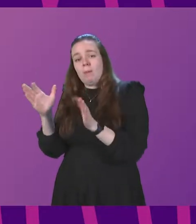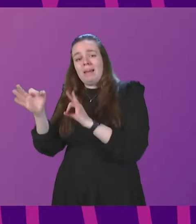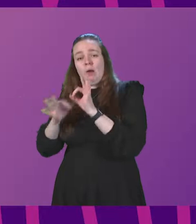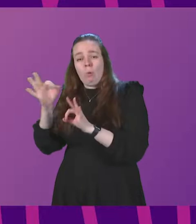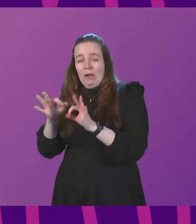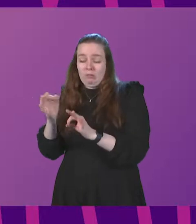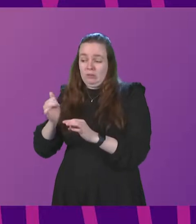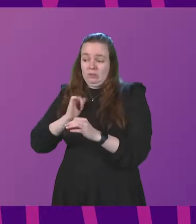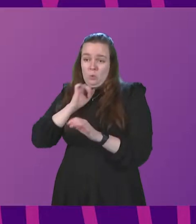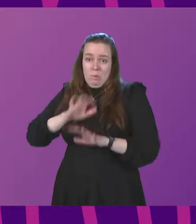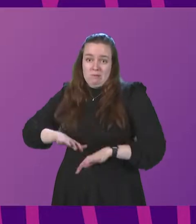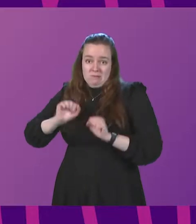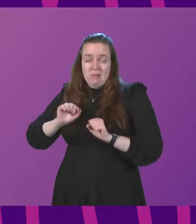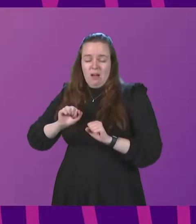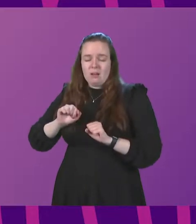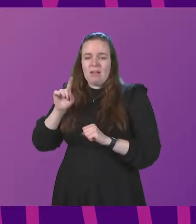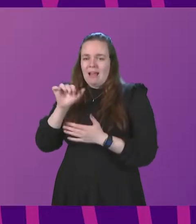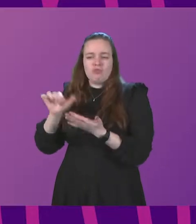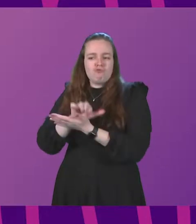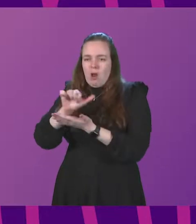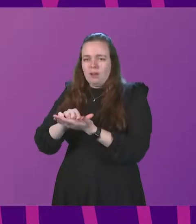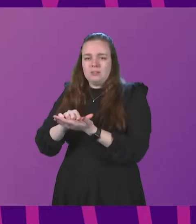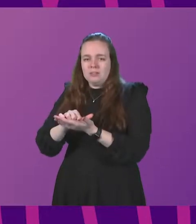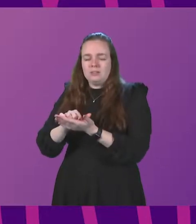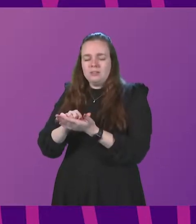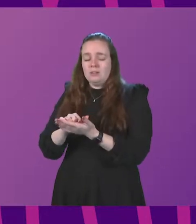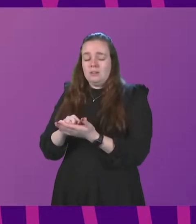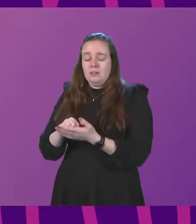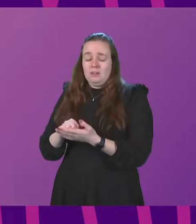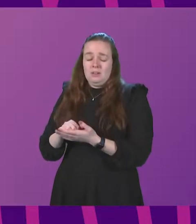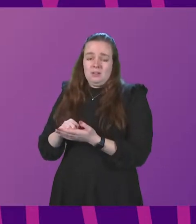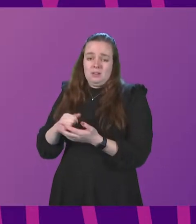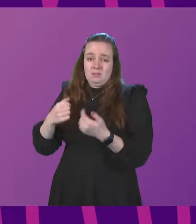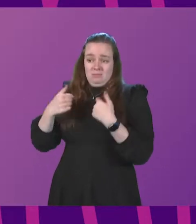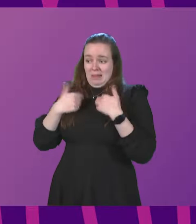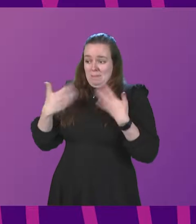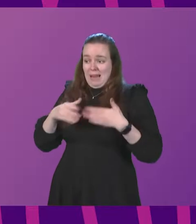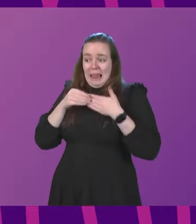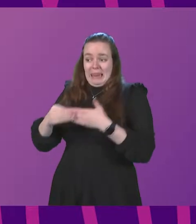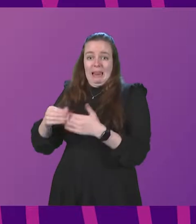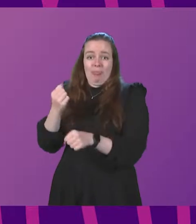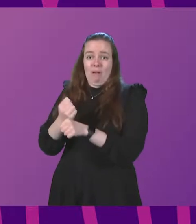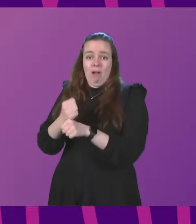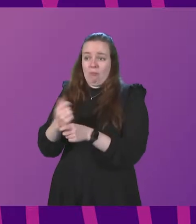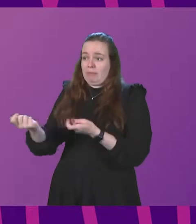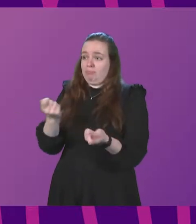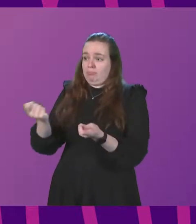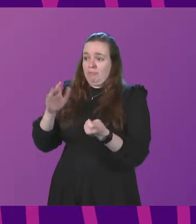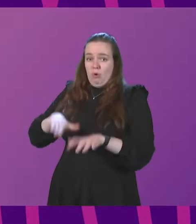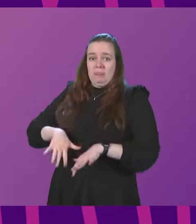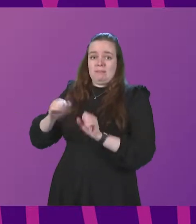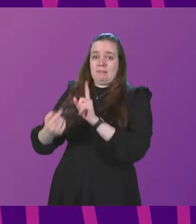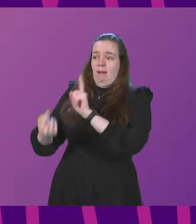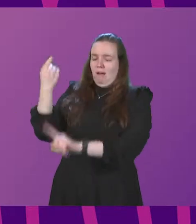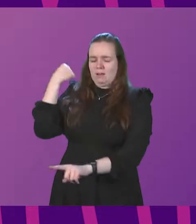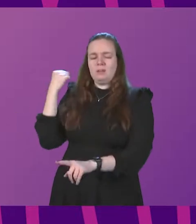get underway and that is right and proper. I can see as the person who has led the government's response since the outset of this pandemic, we